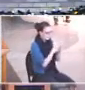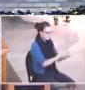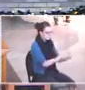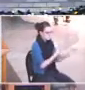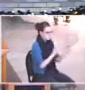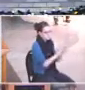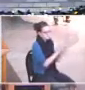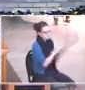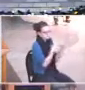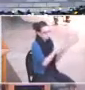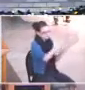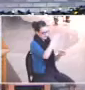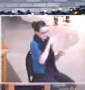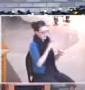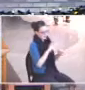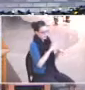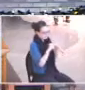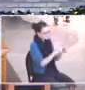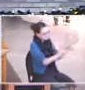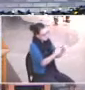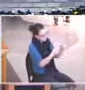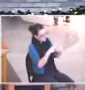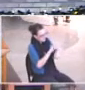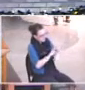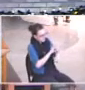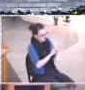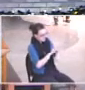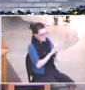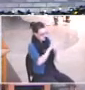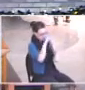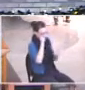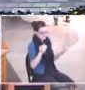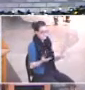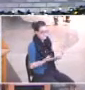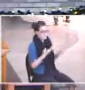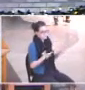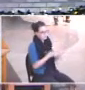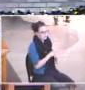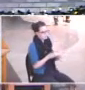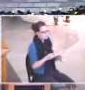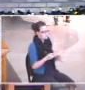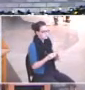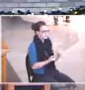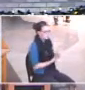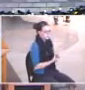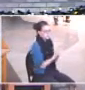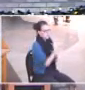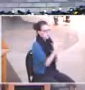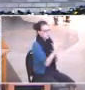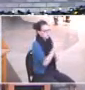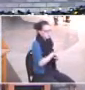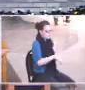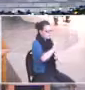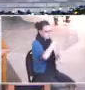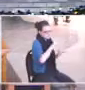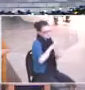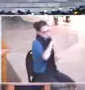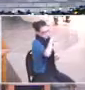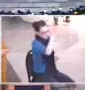God and keep coming into the church, because it is here where you can grow up spiritually as well.